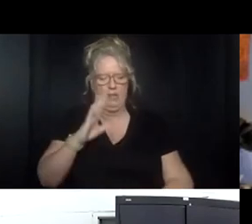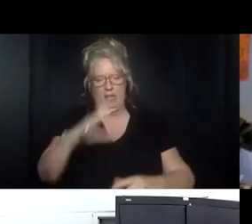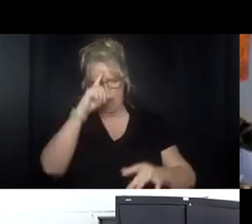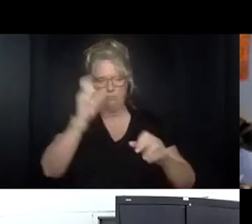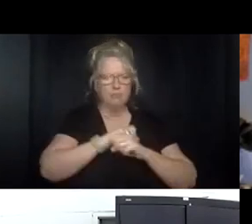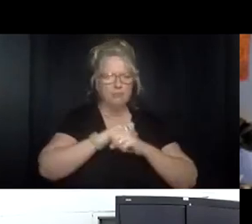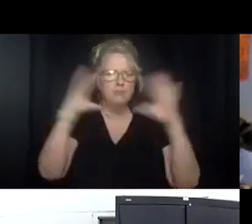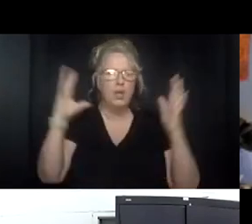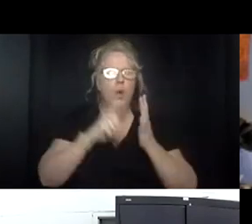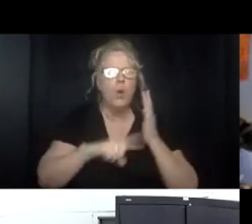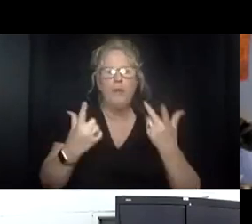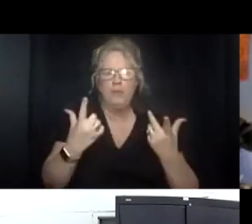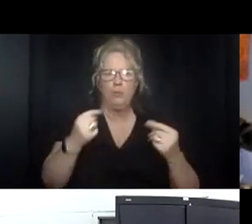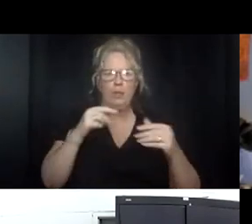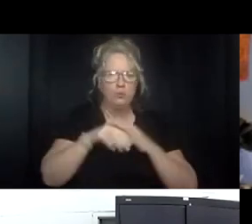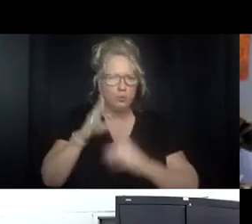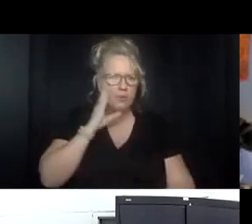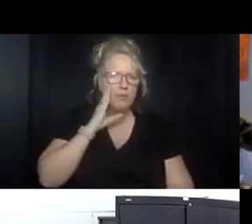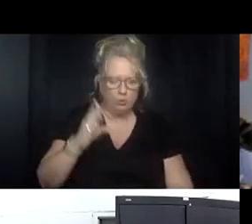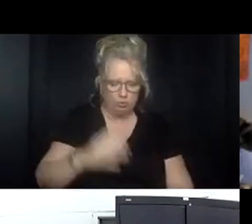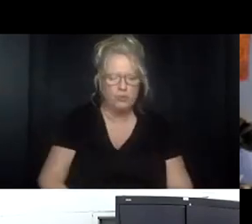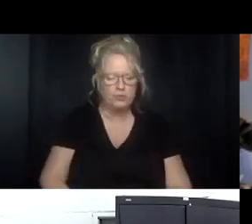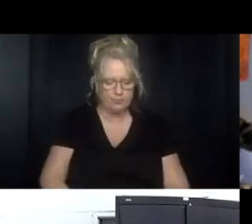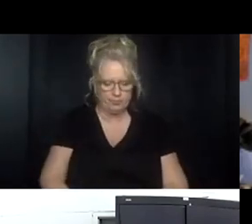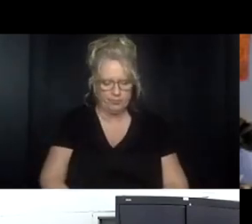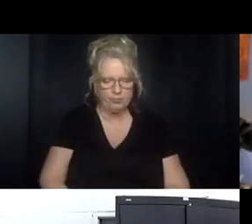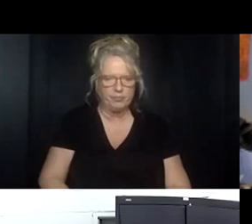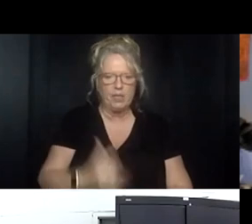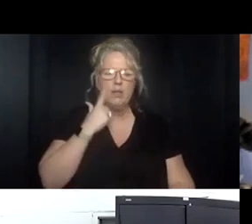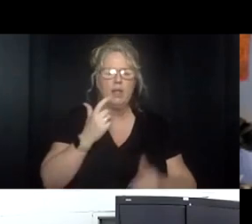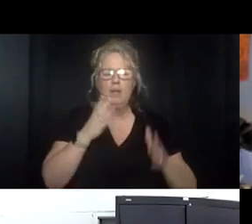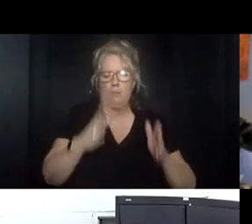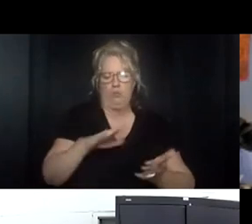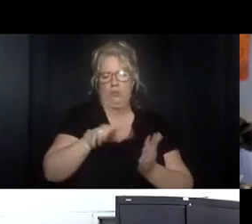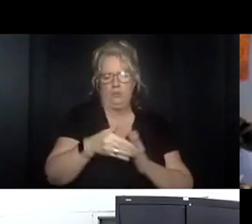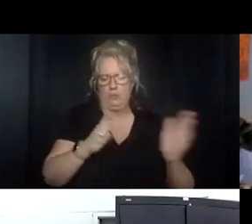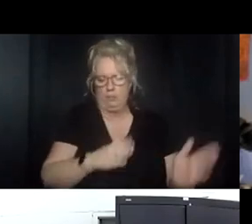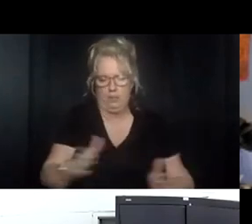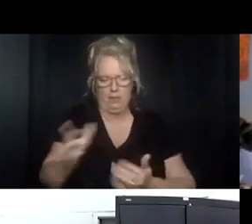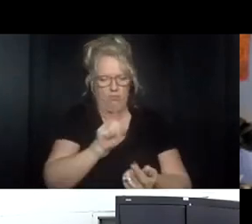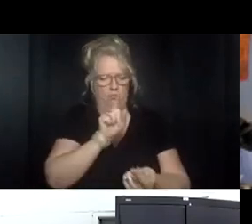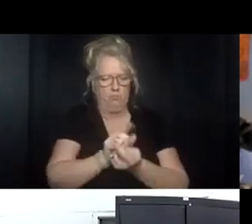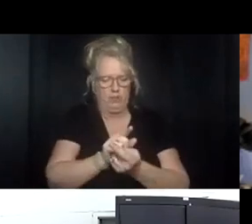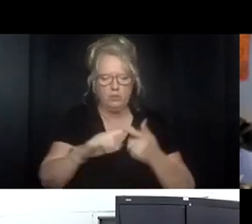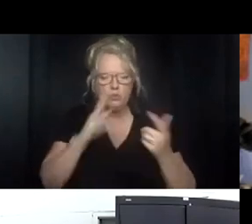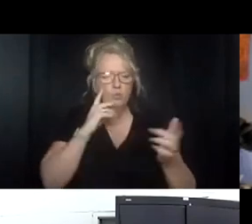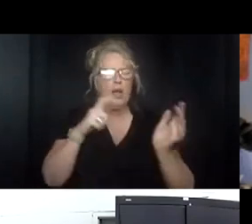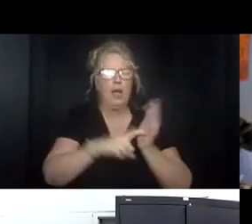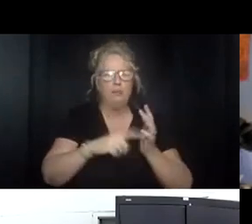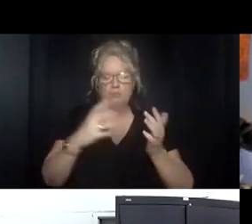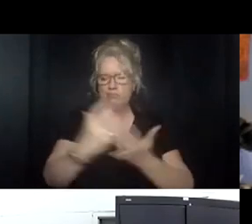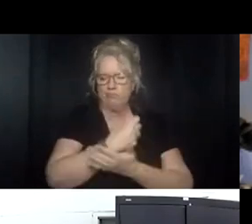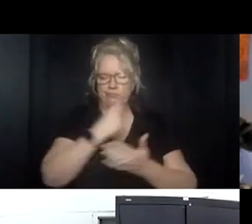of what they would like to do in the future this person-centered plan team meets to identify opportunities for